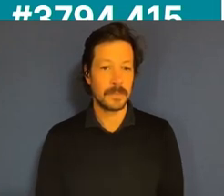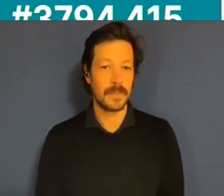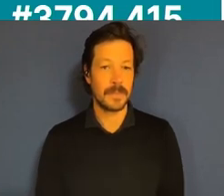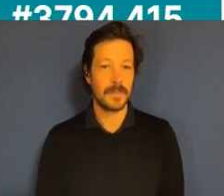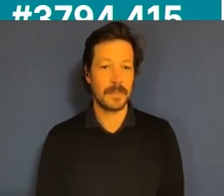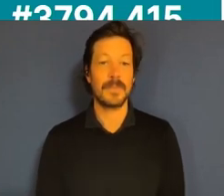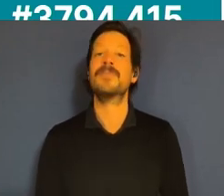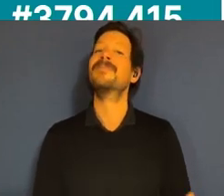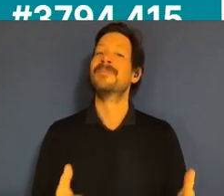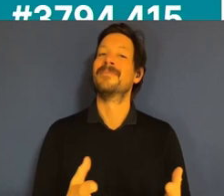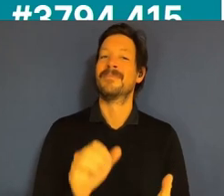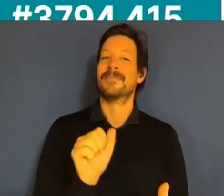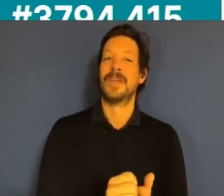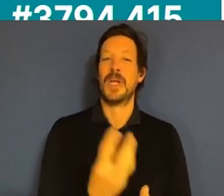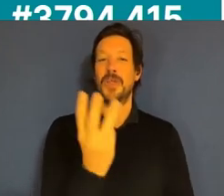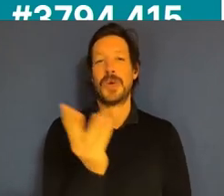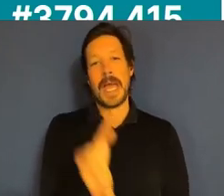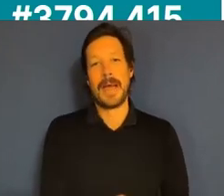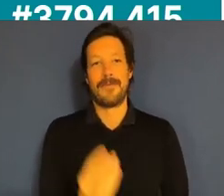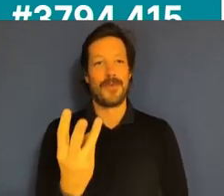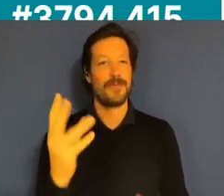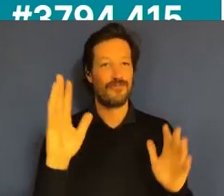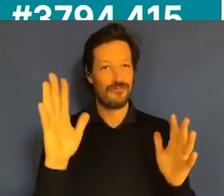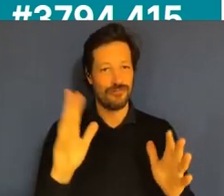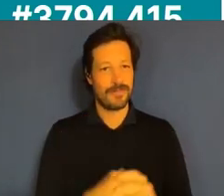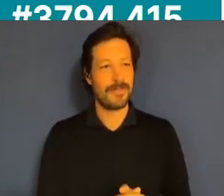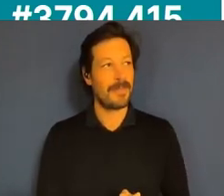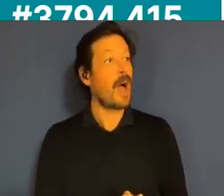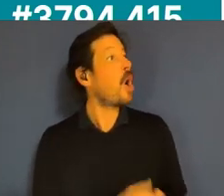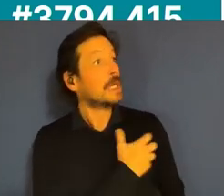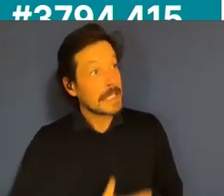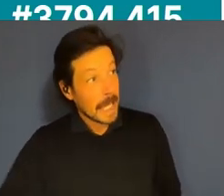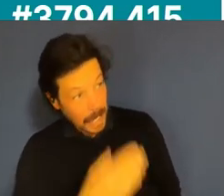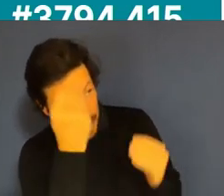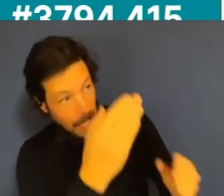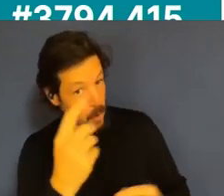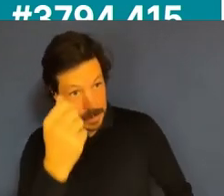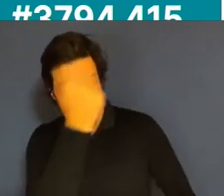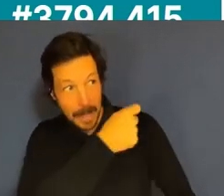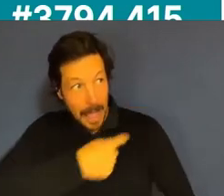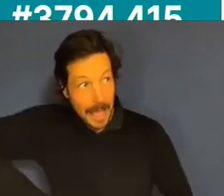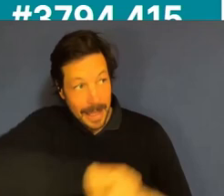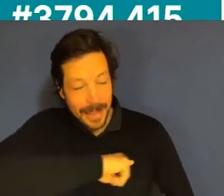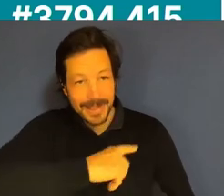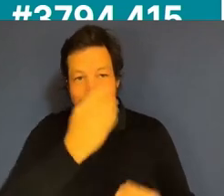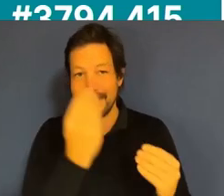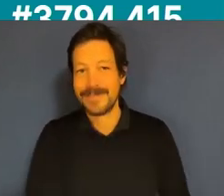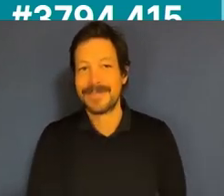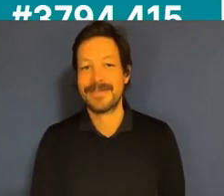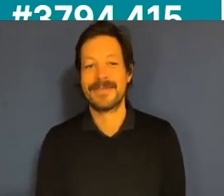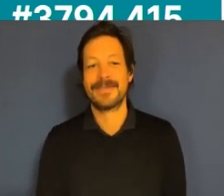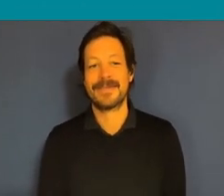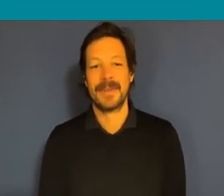Hoi! There you go. Senator, see how smart we are in the APS? Three out of three. There we go. Well done, everybody.